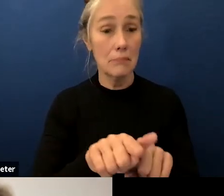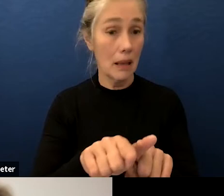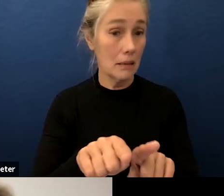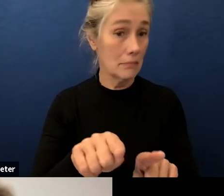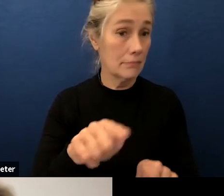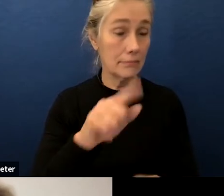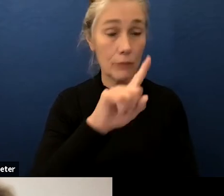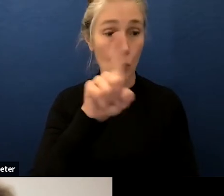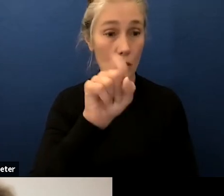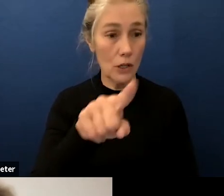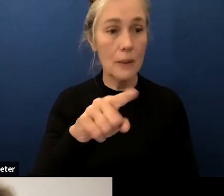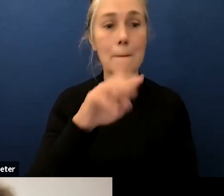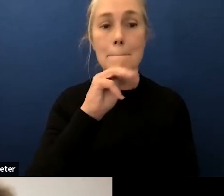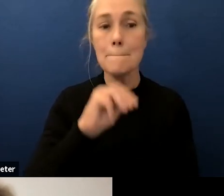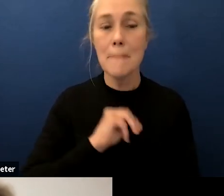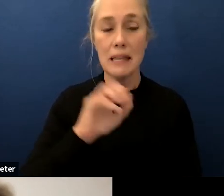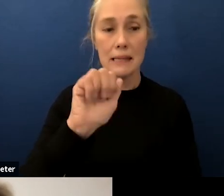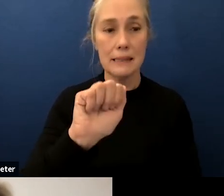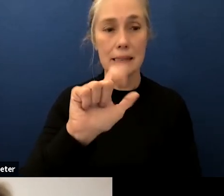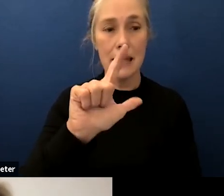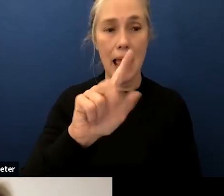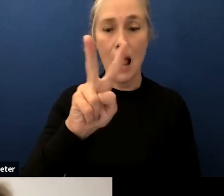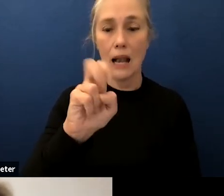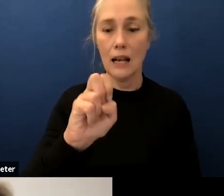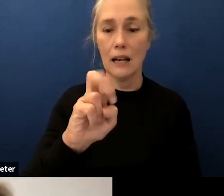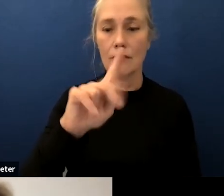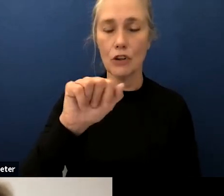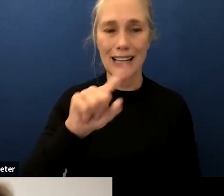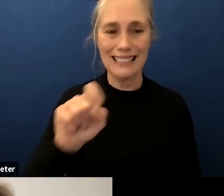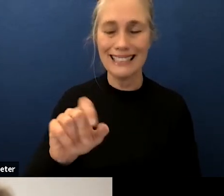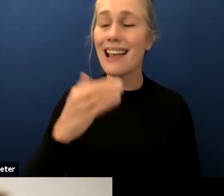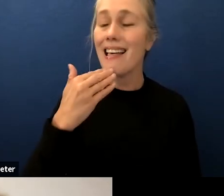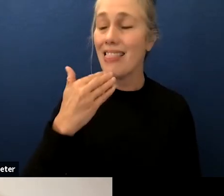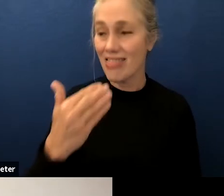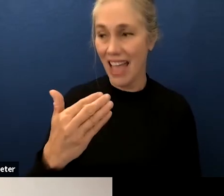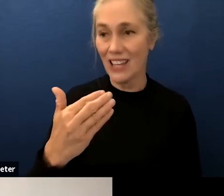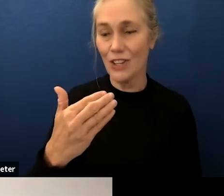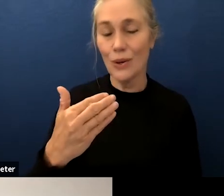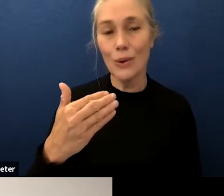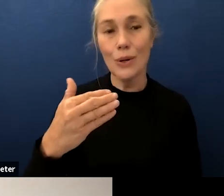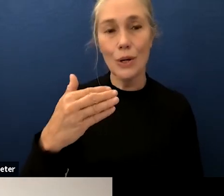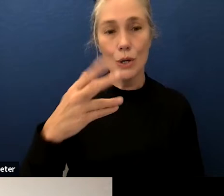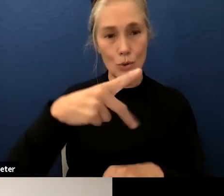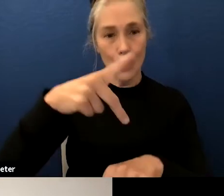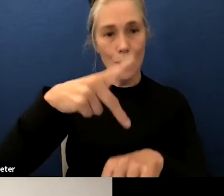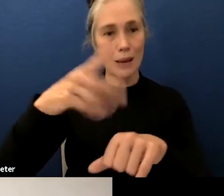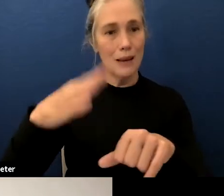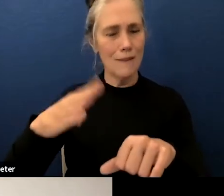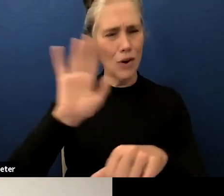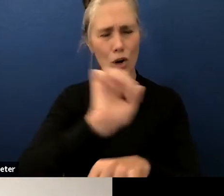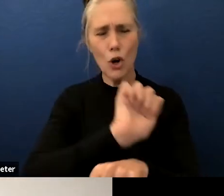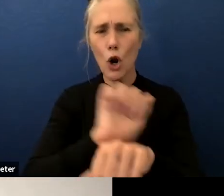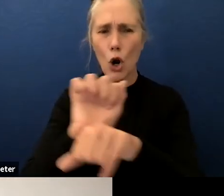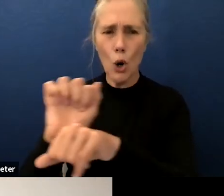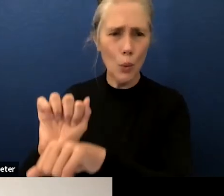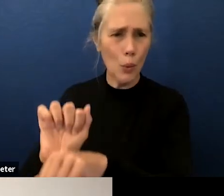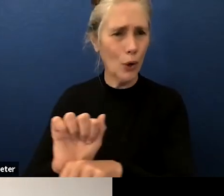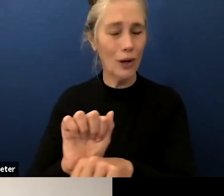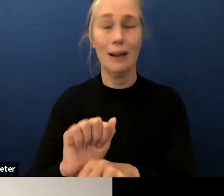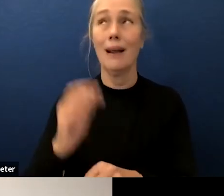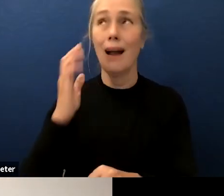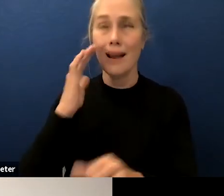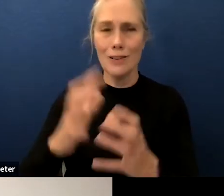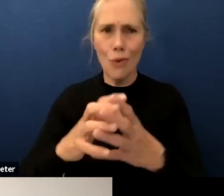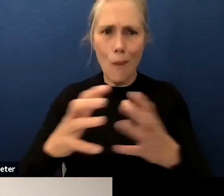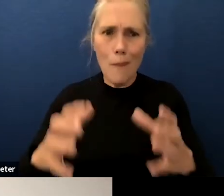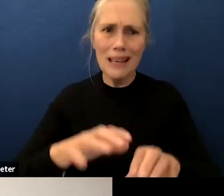miss alvarez please well first of all thank you thank you to all the principals for all this work on top of everything else that